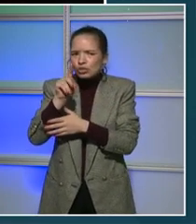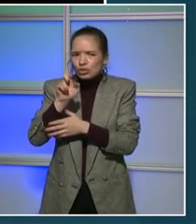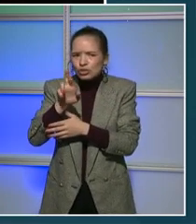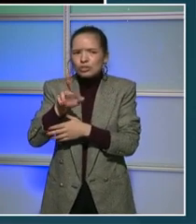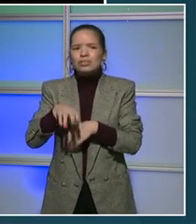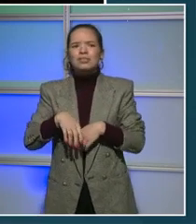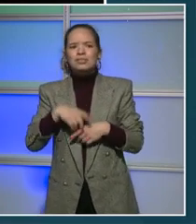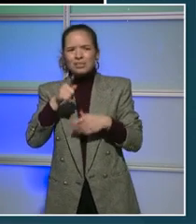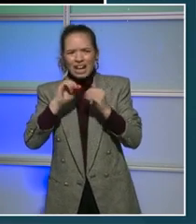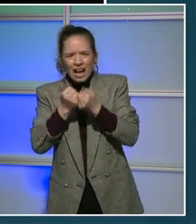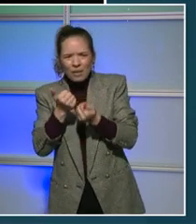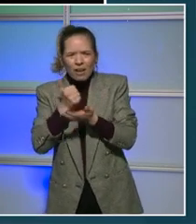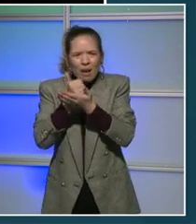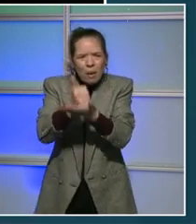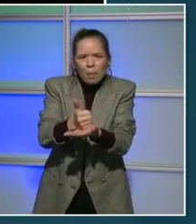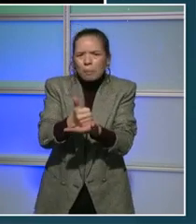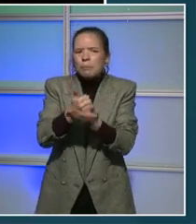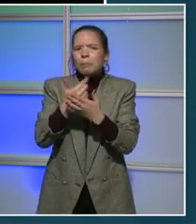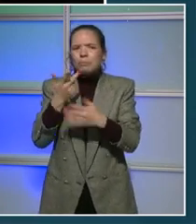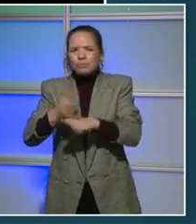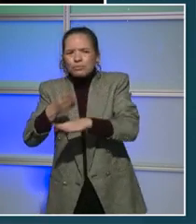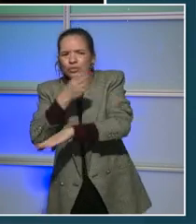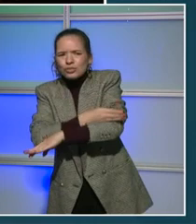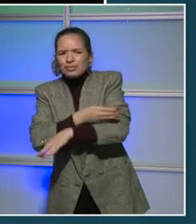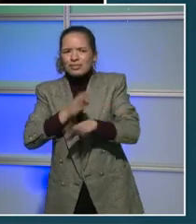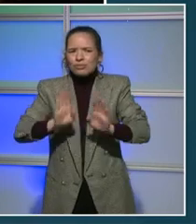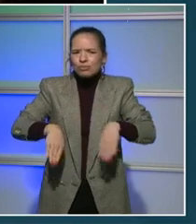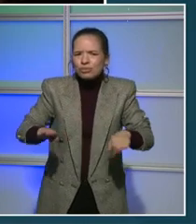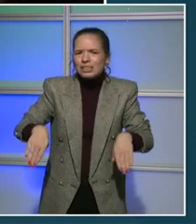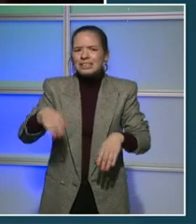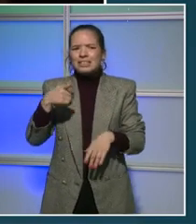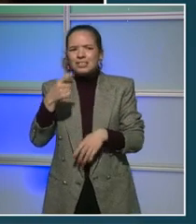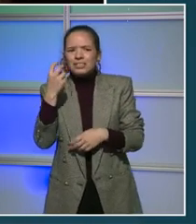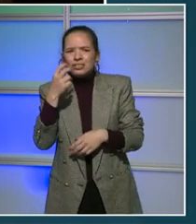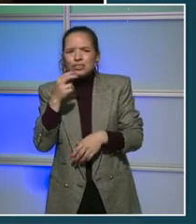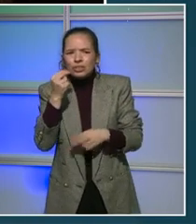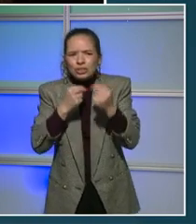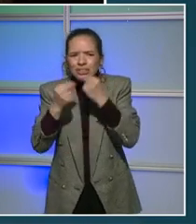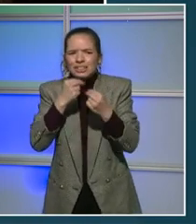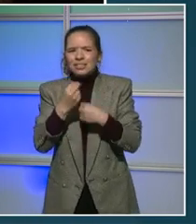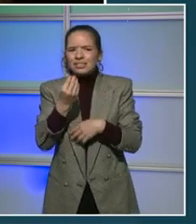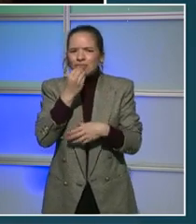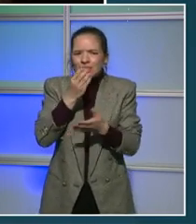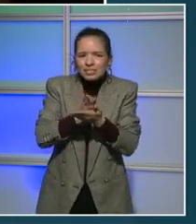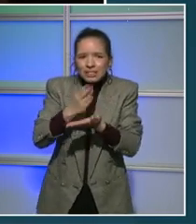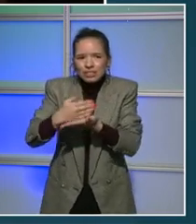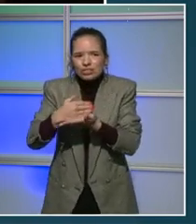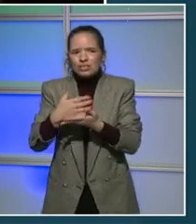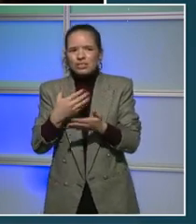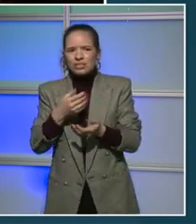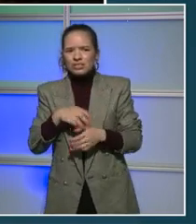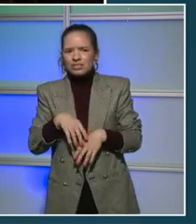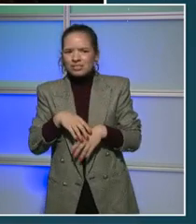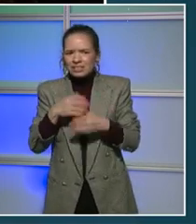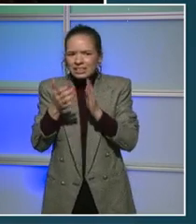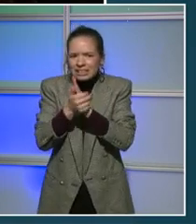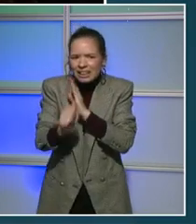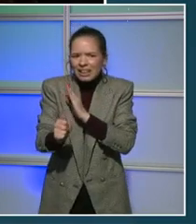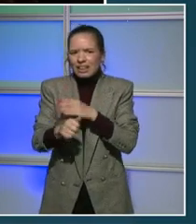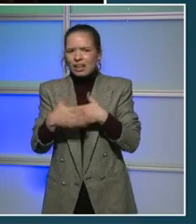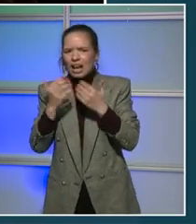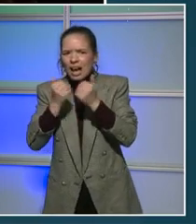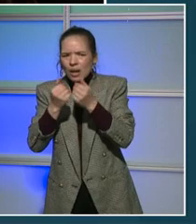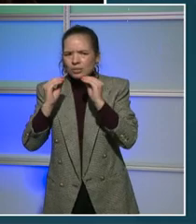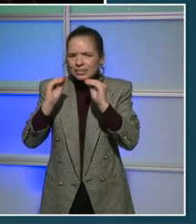life skills, including health, nutrition, financial skills, and so on, as we understand the importance of those things. On the